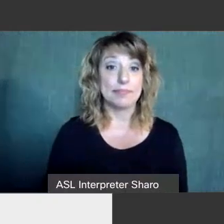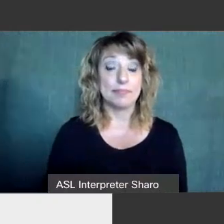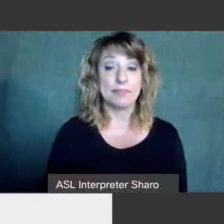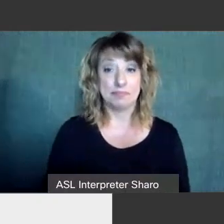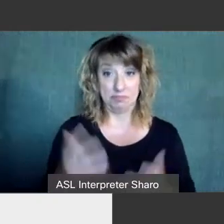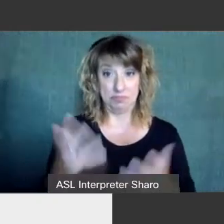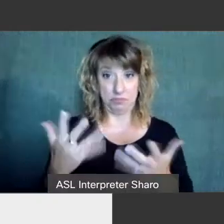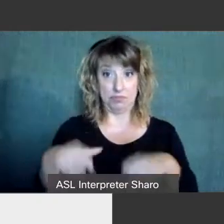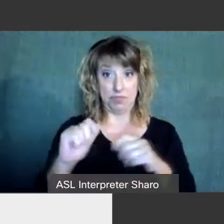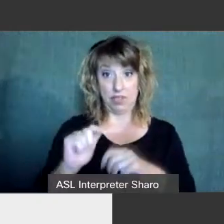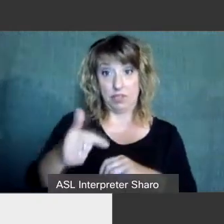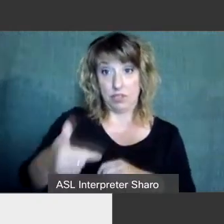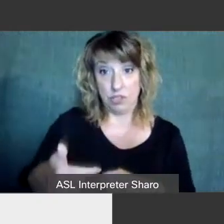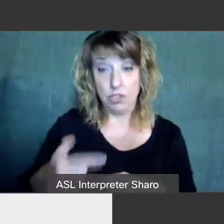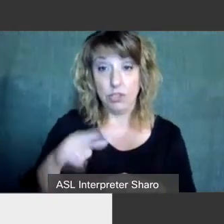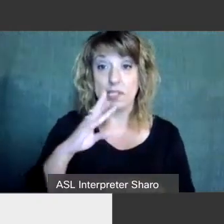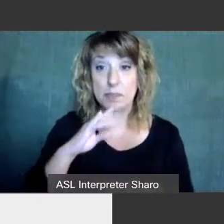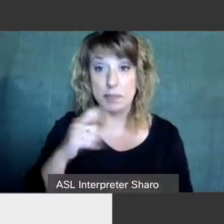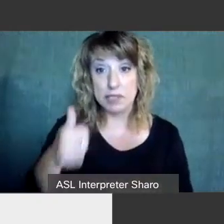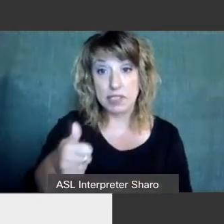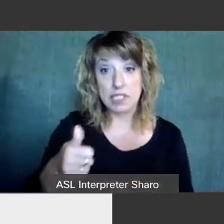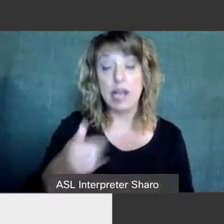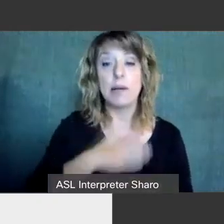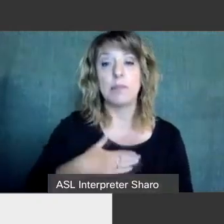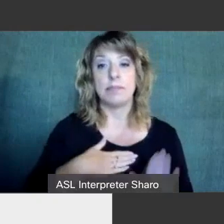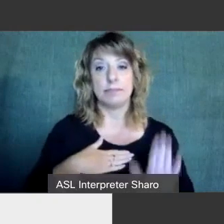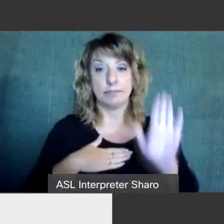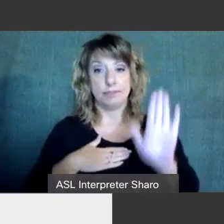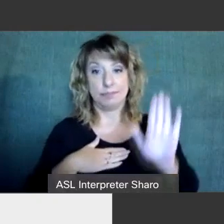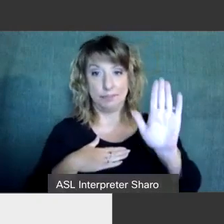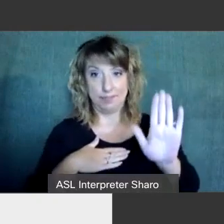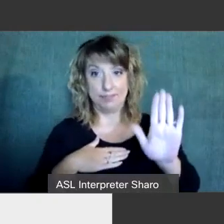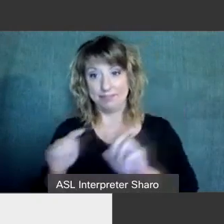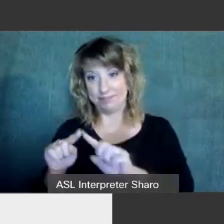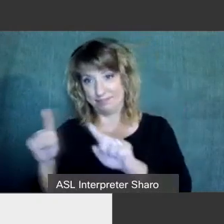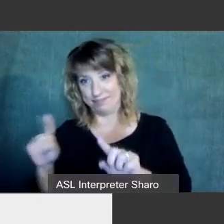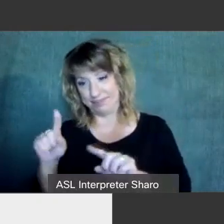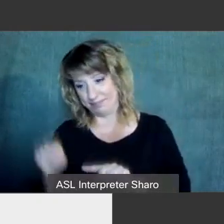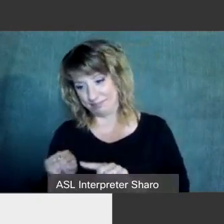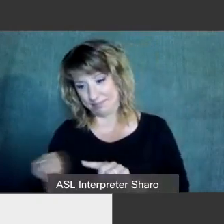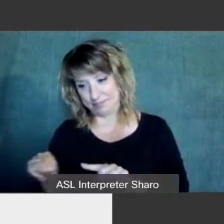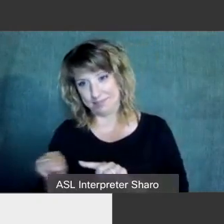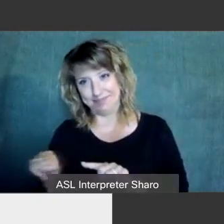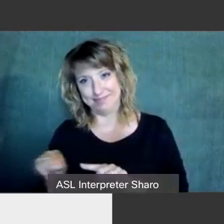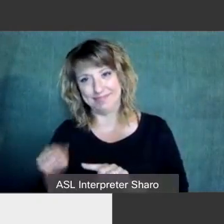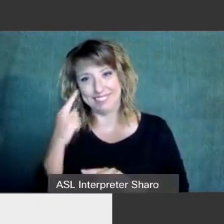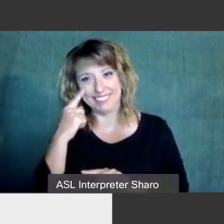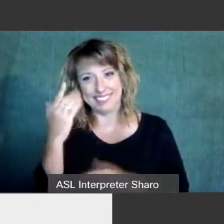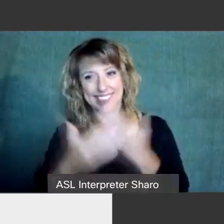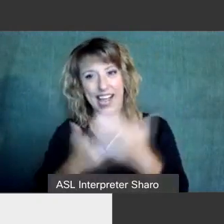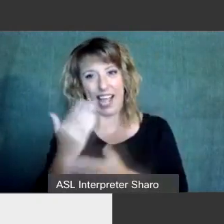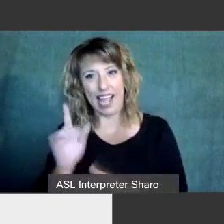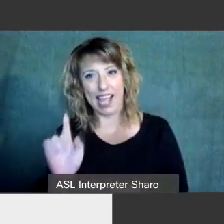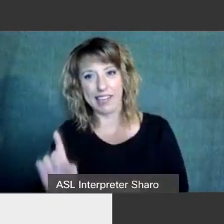we ask that you raise your hand to talk. At the bottom right hand corner, you should see a little hand symbol